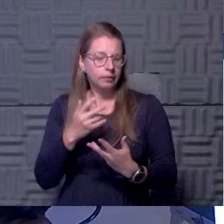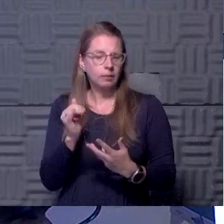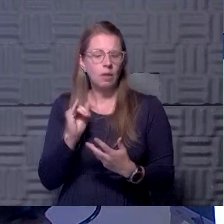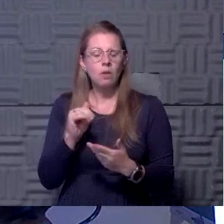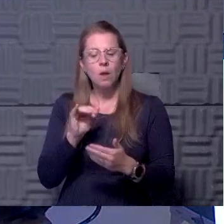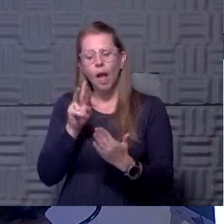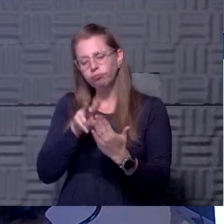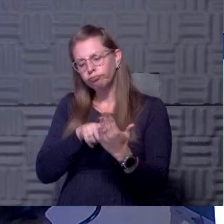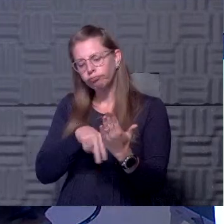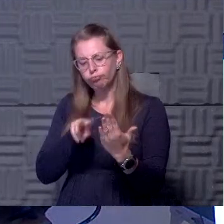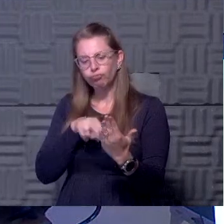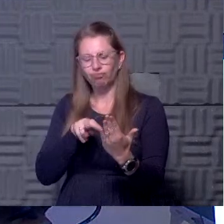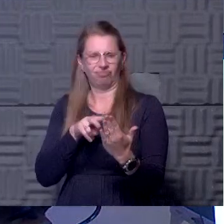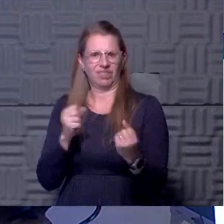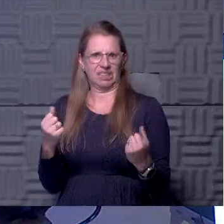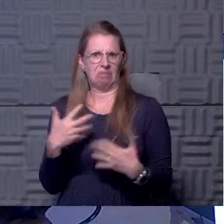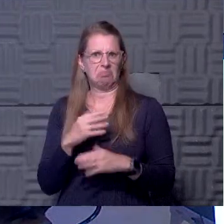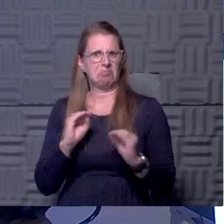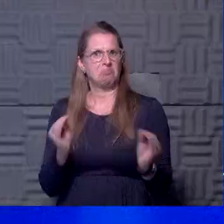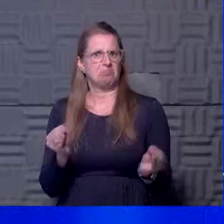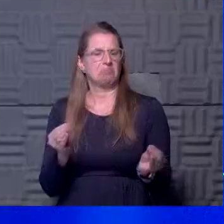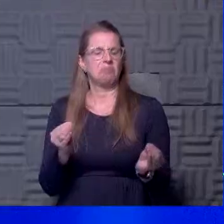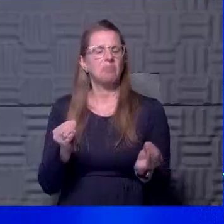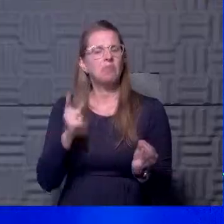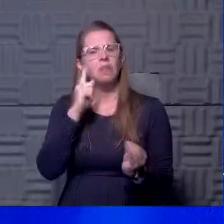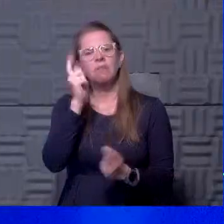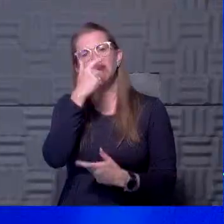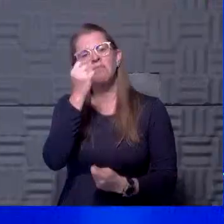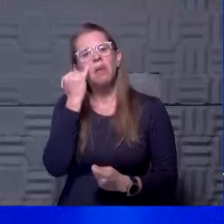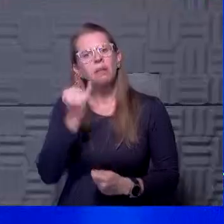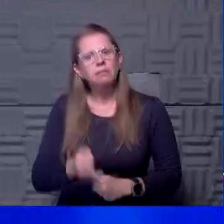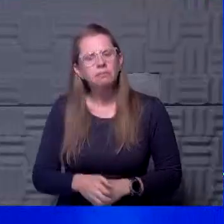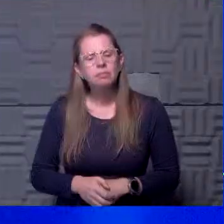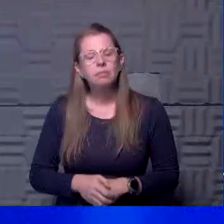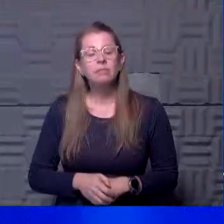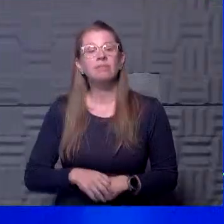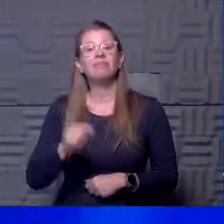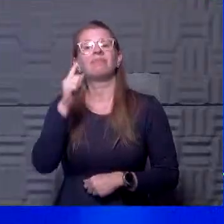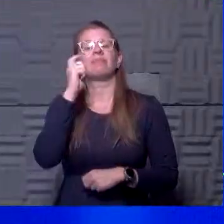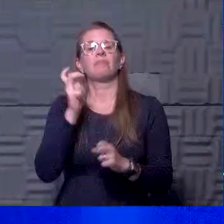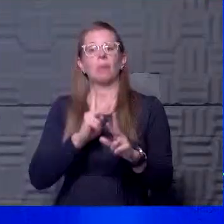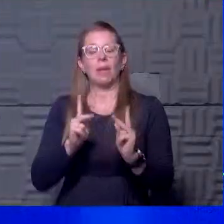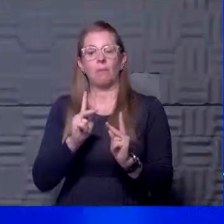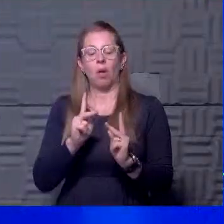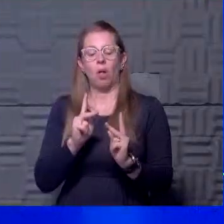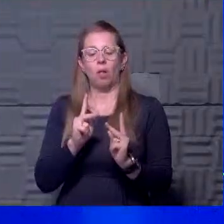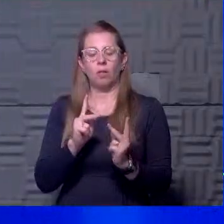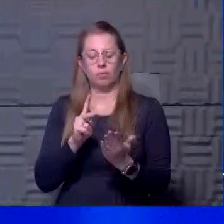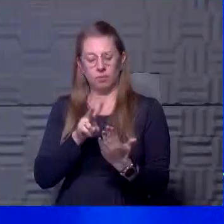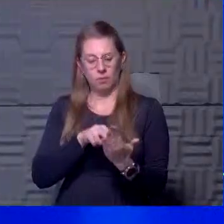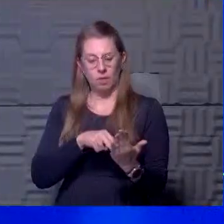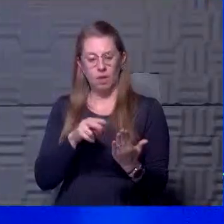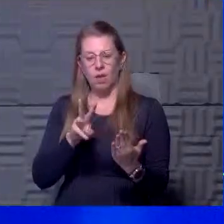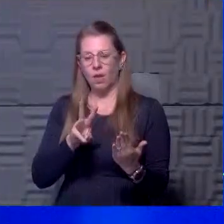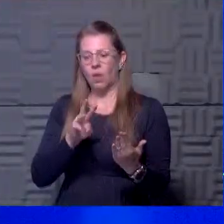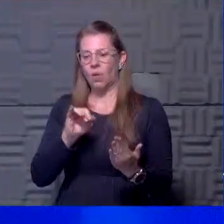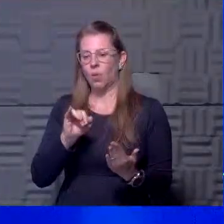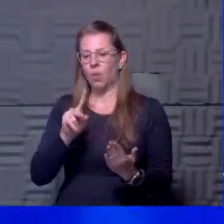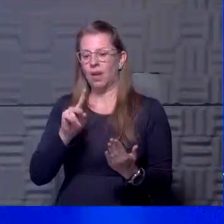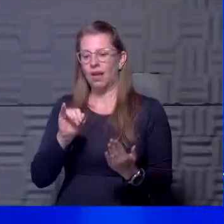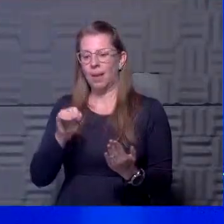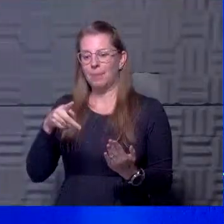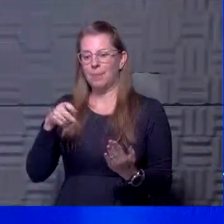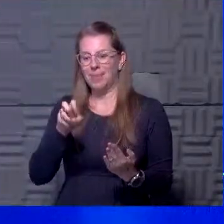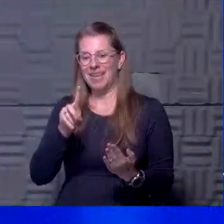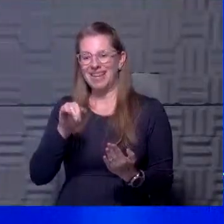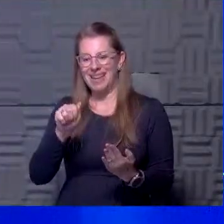was taking a look at it. I don't think it's scary at all. think it's actually, it's an interesting idea because people are essentially treating this. It's like a Wikipedia for school cases